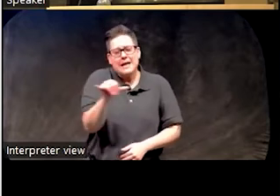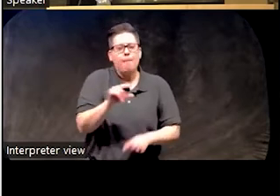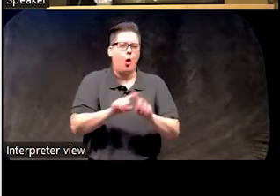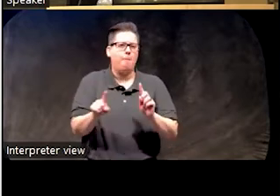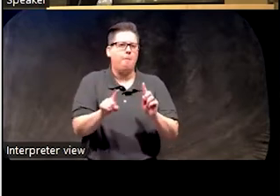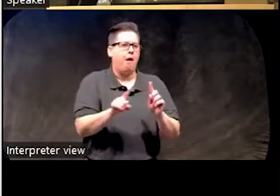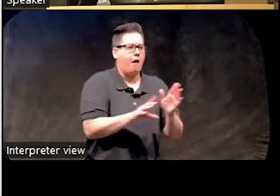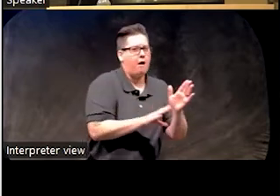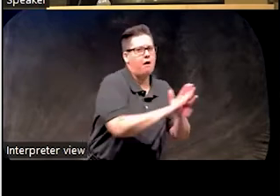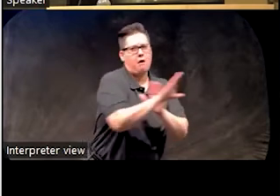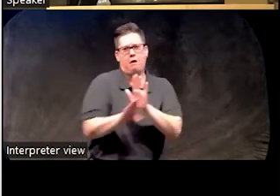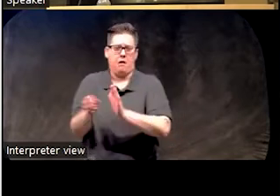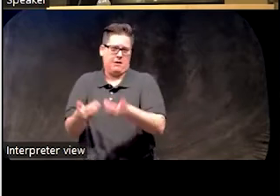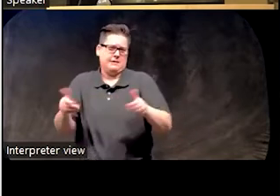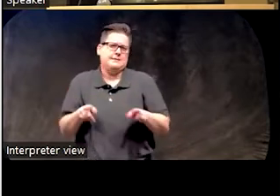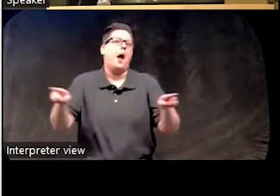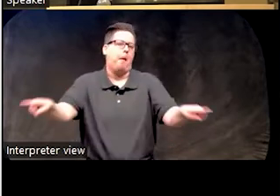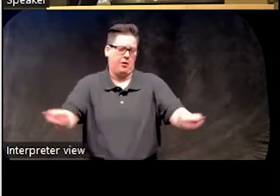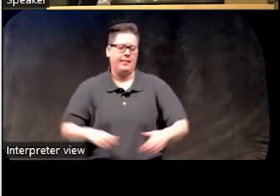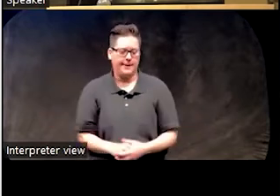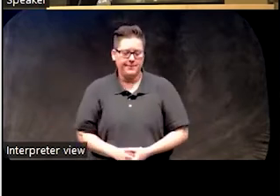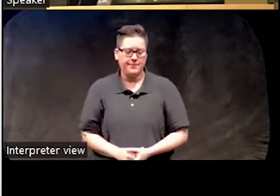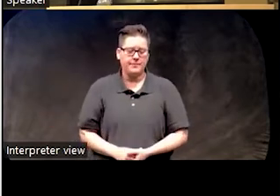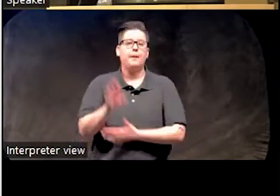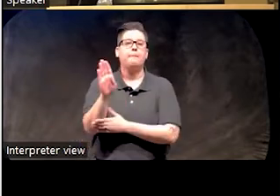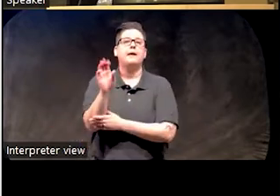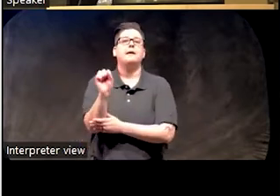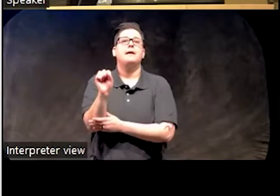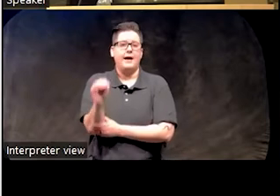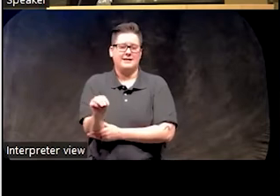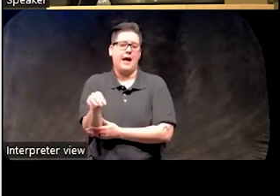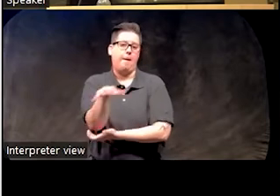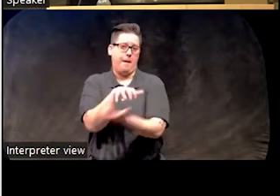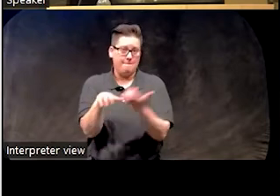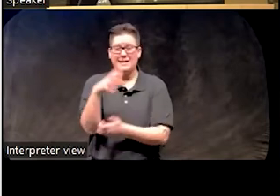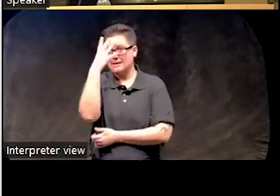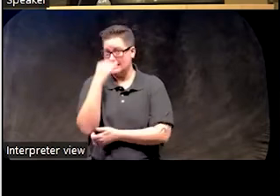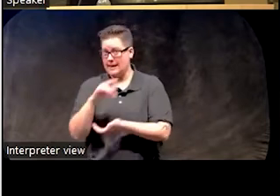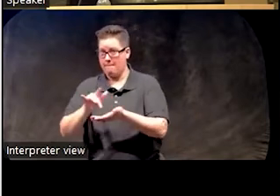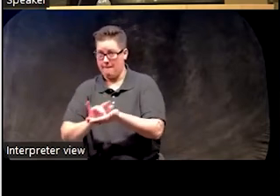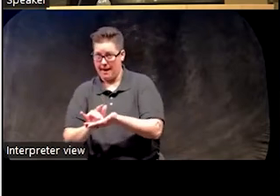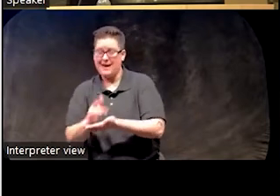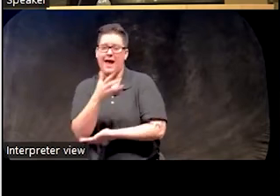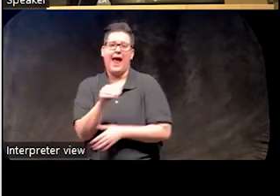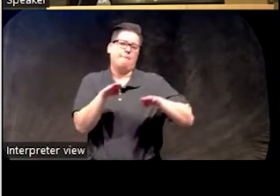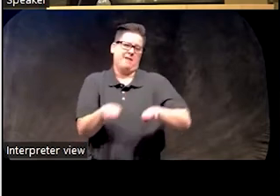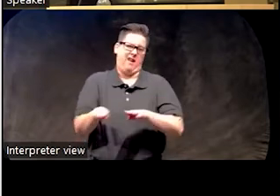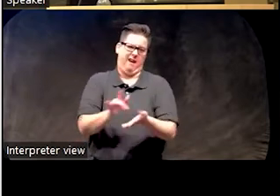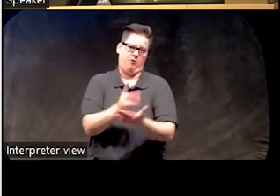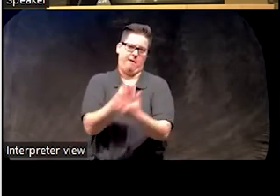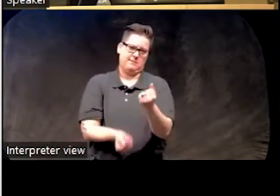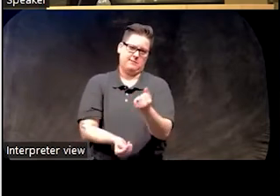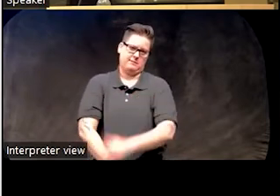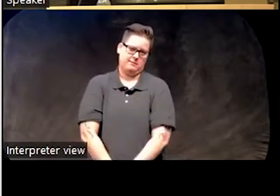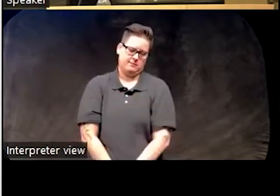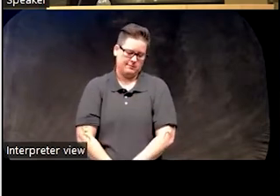developed separately over time. So BSM, a combination of sleep medicine and behavioral medicine.